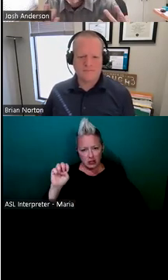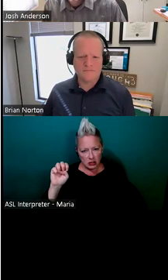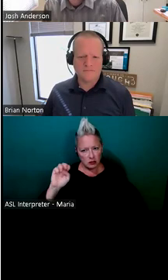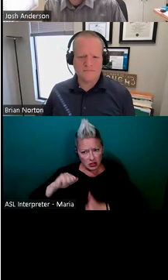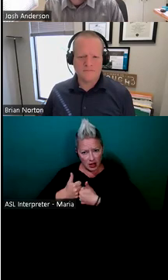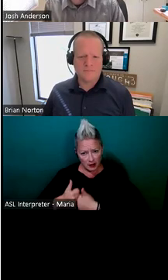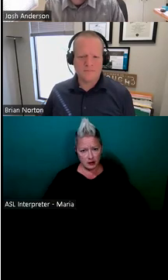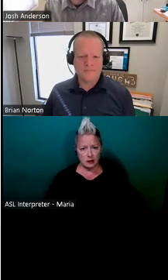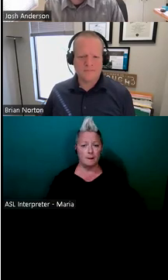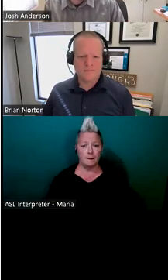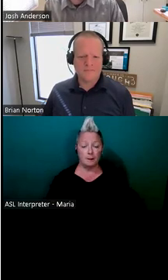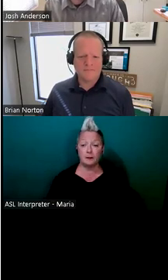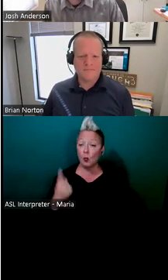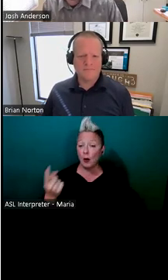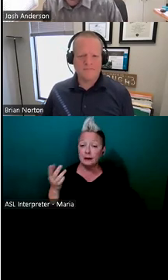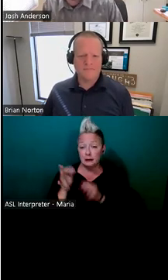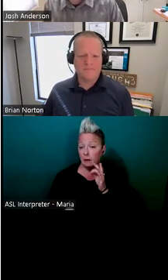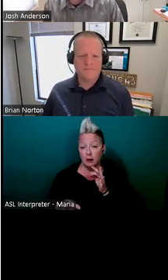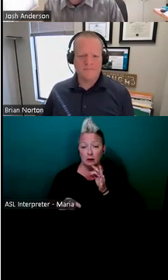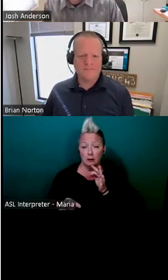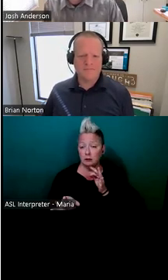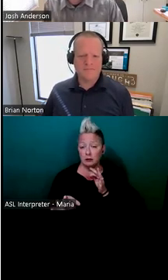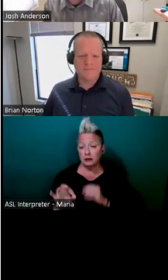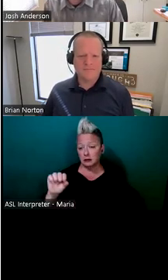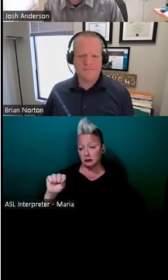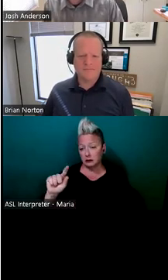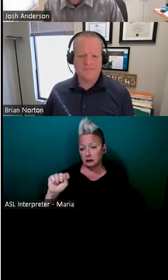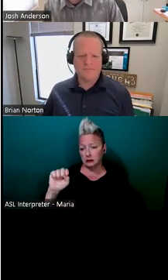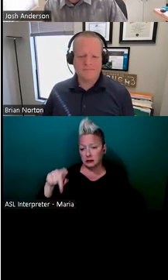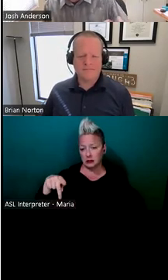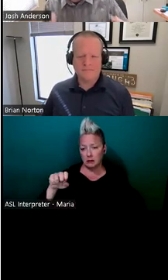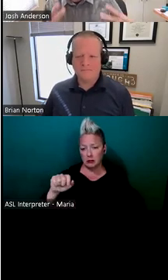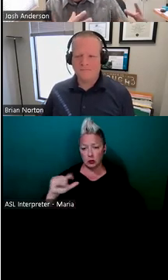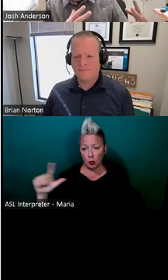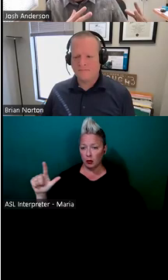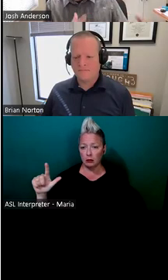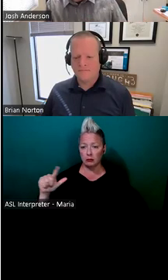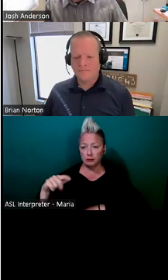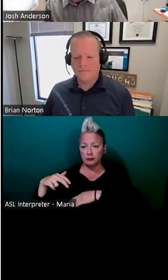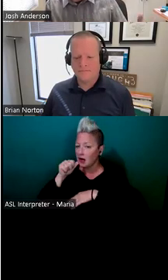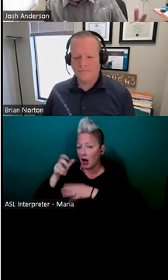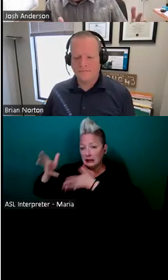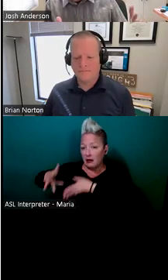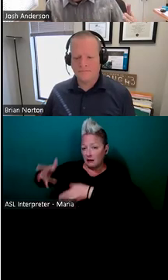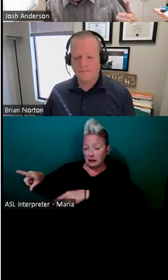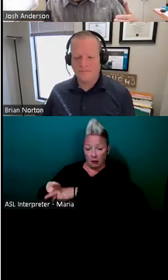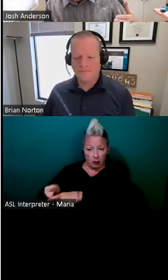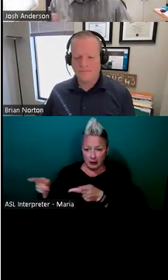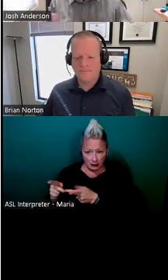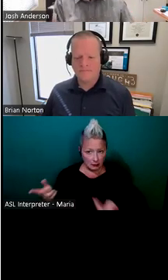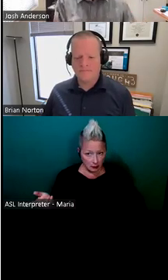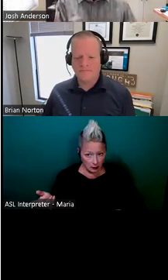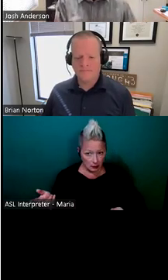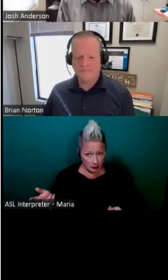mean, one thing extremely easy is just a stepstool, one that can be brought around one that's not always sitting in the same place, because as you